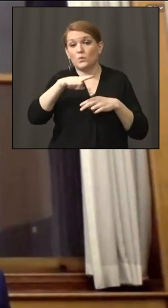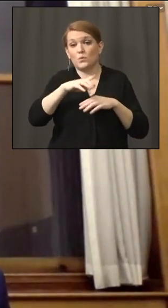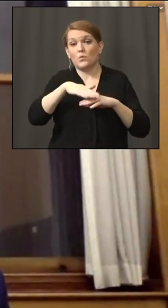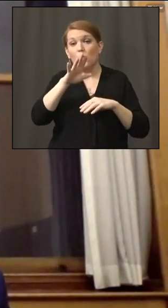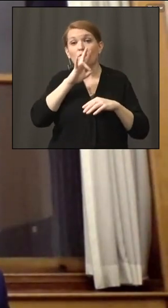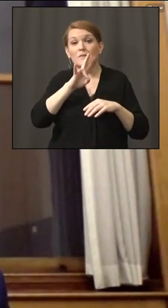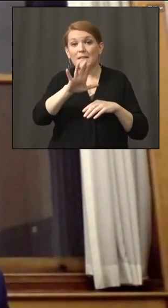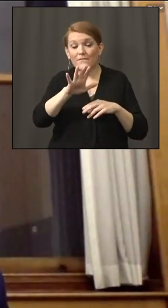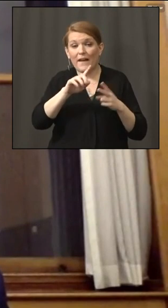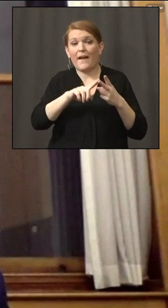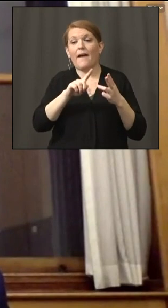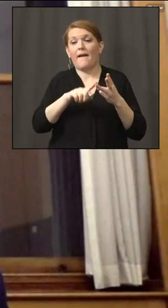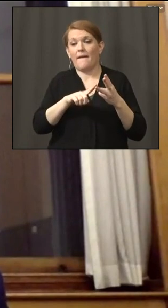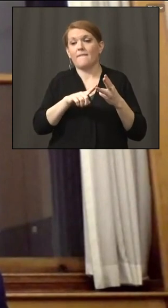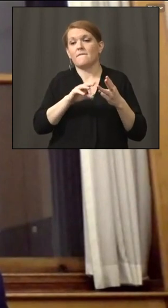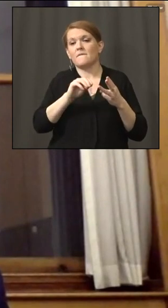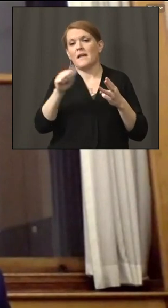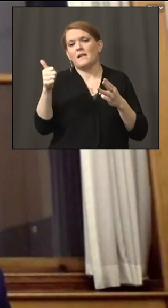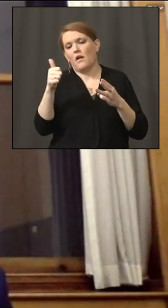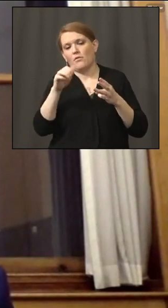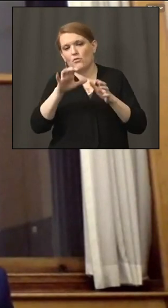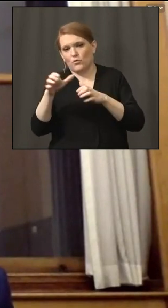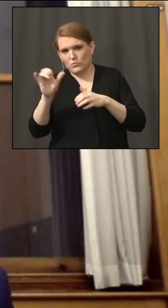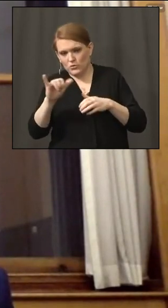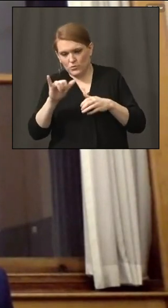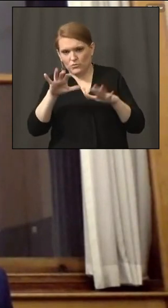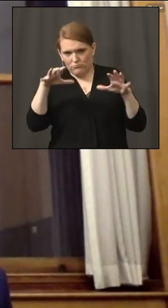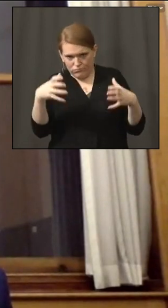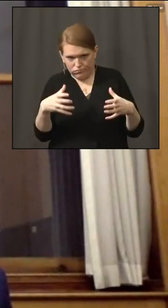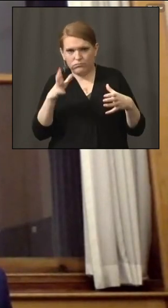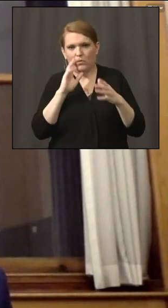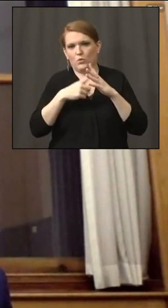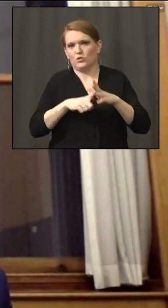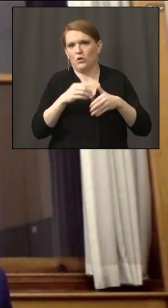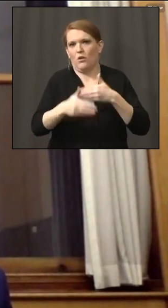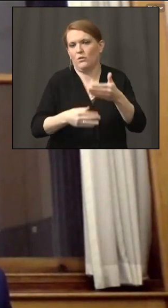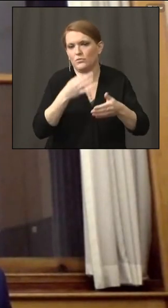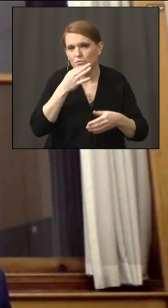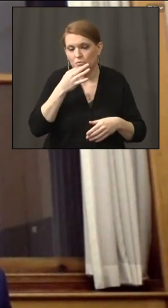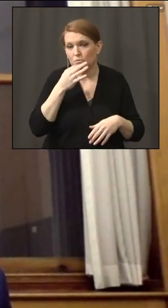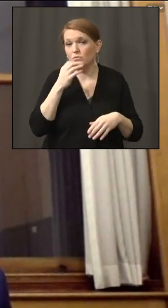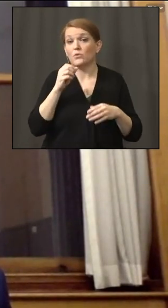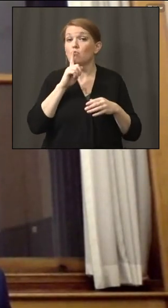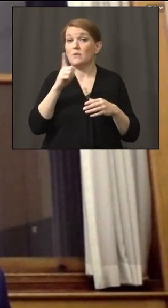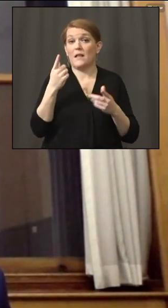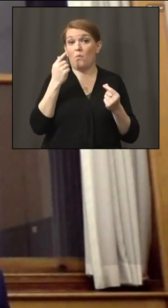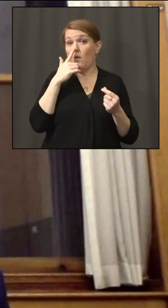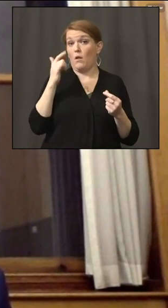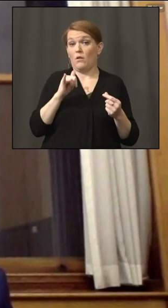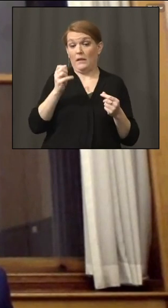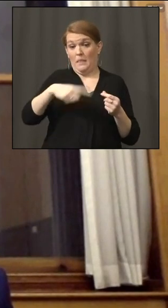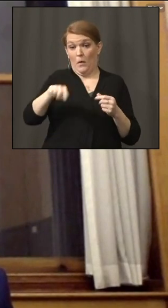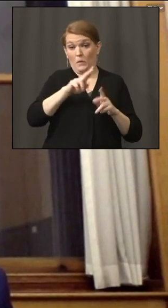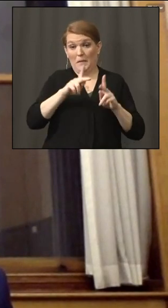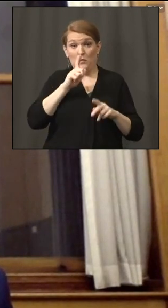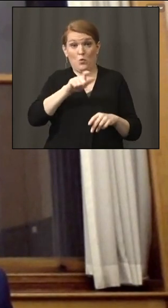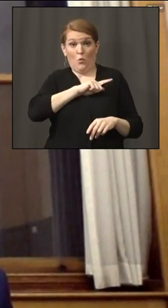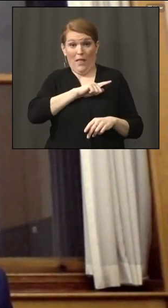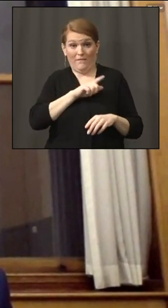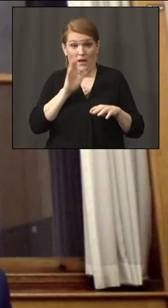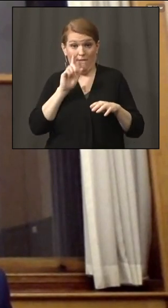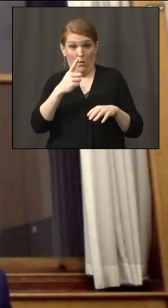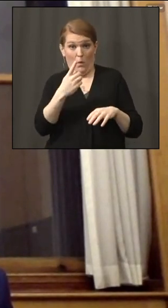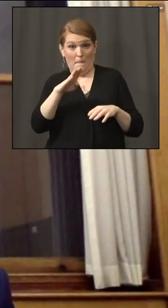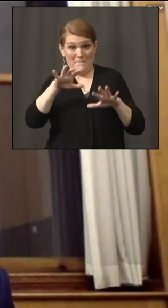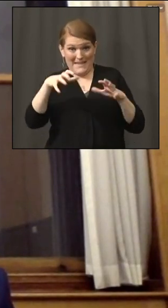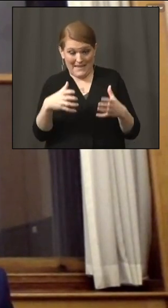populations that our allocation committee is looking at right now. But essentially what will happen is people who are eligible will be loaded into this system and then they